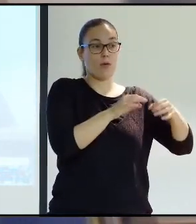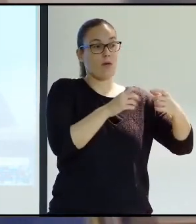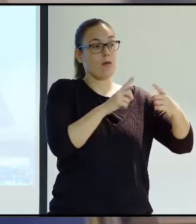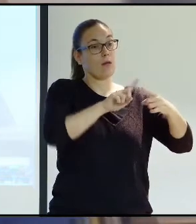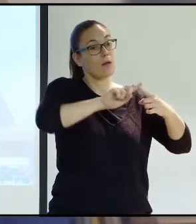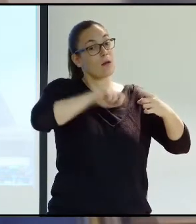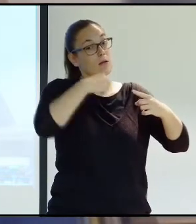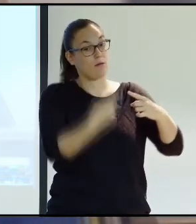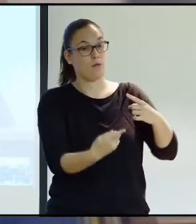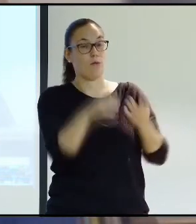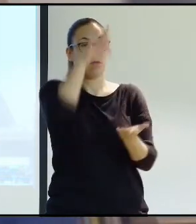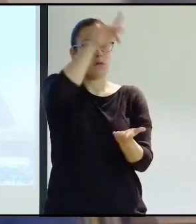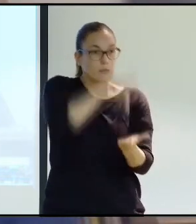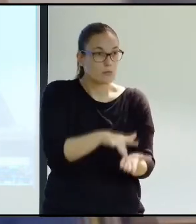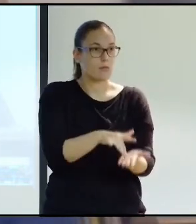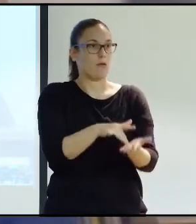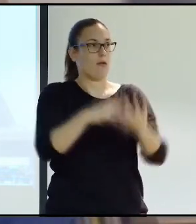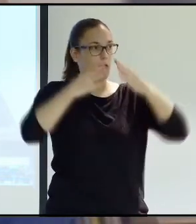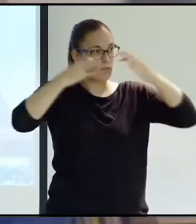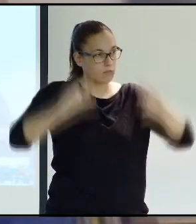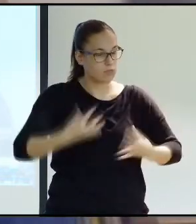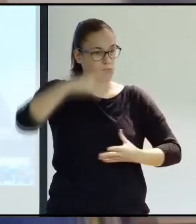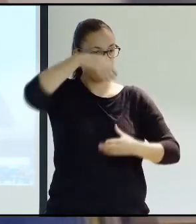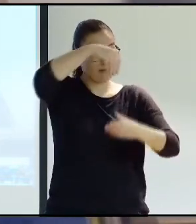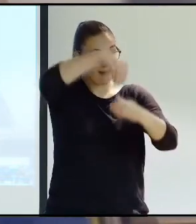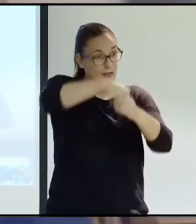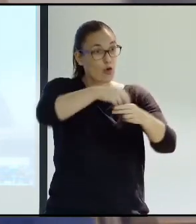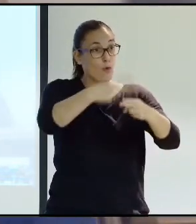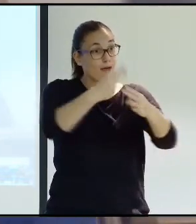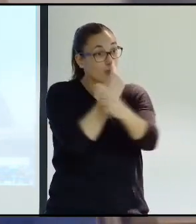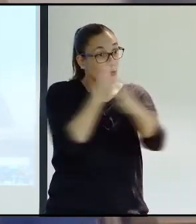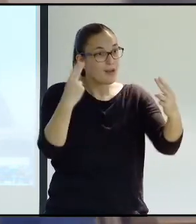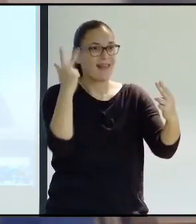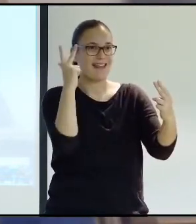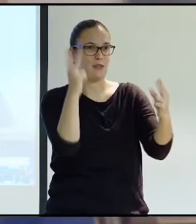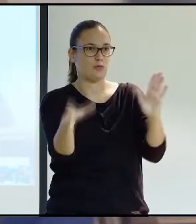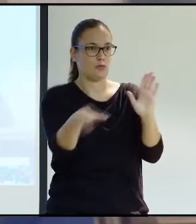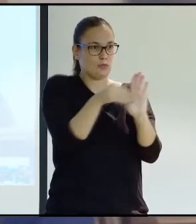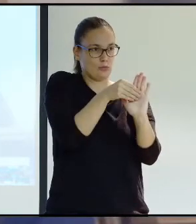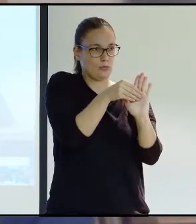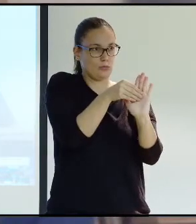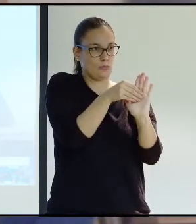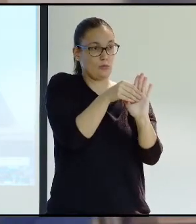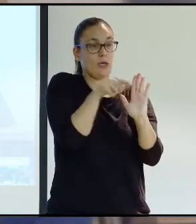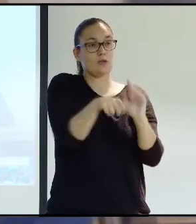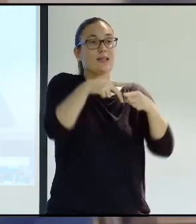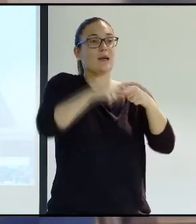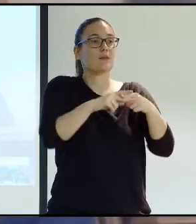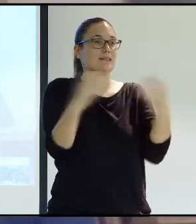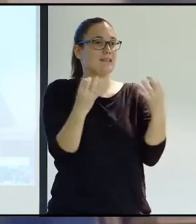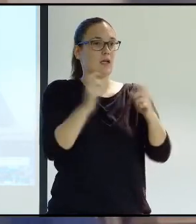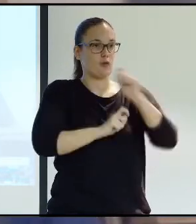move so that we can actually put into practice some of the innovations that we've been seeing, and that these things will be included in